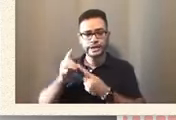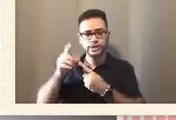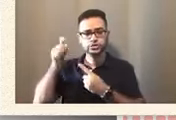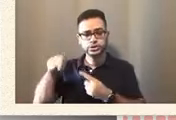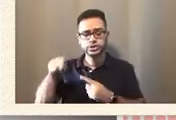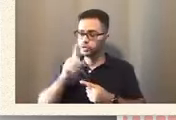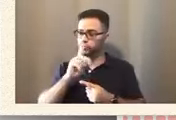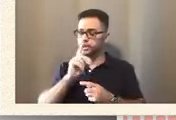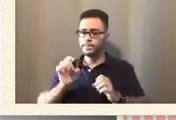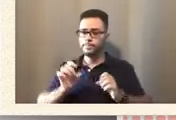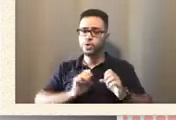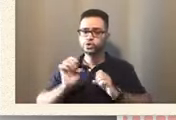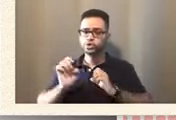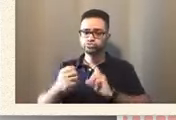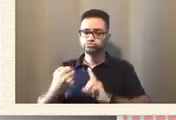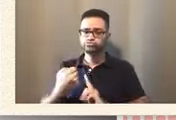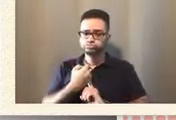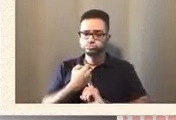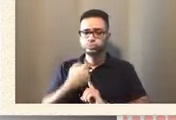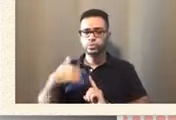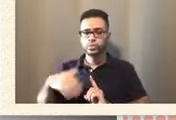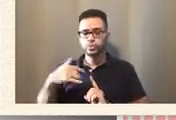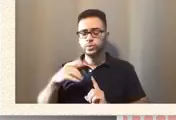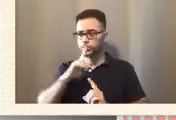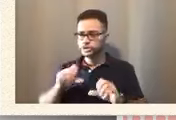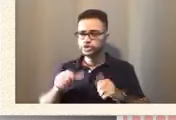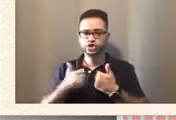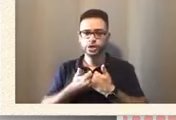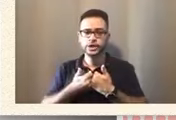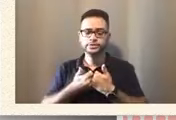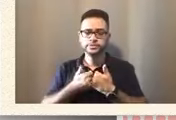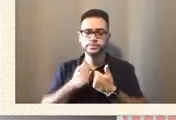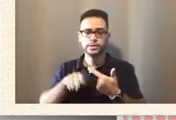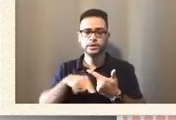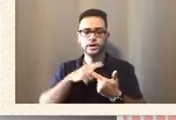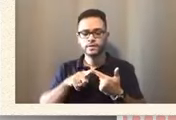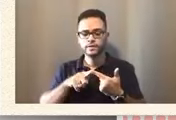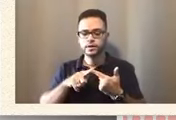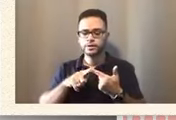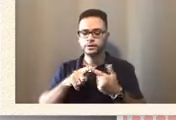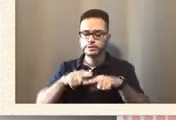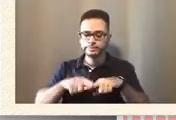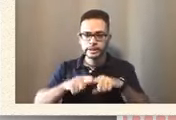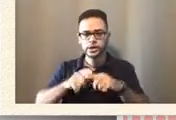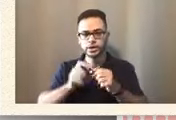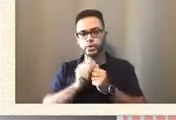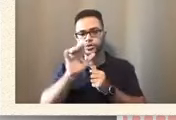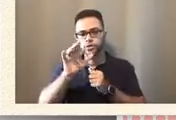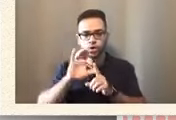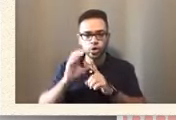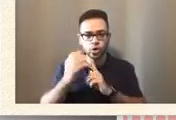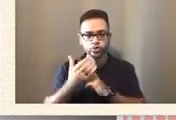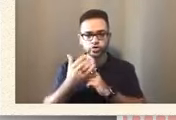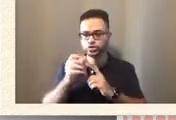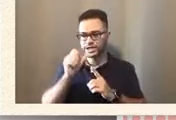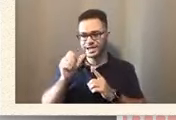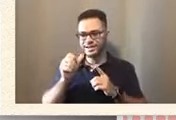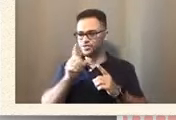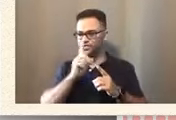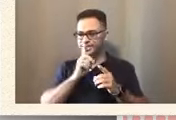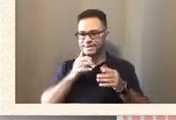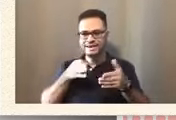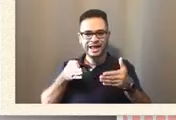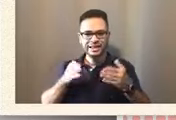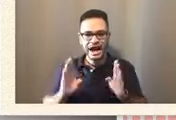It's very challenging and dependent on what your culture is. You're not even allowed to really say,